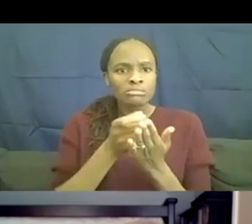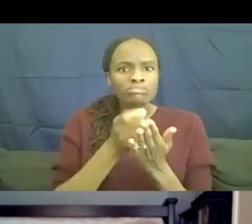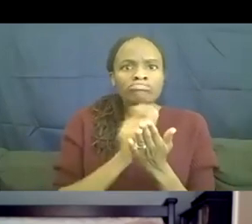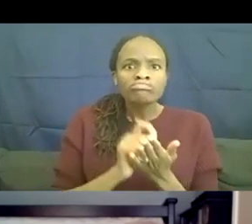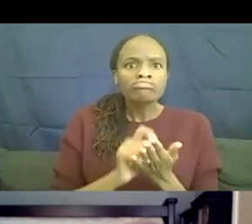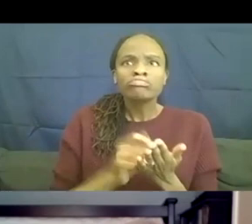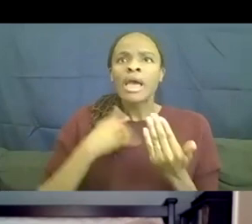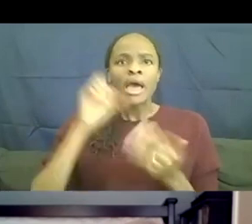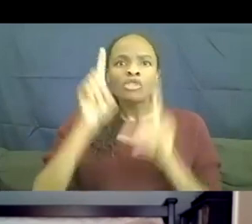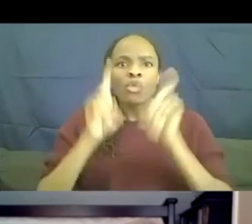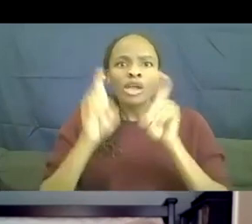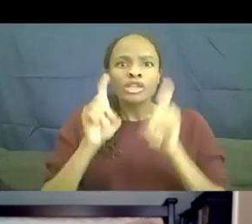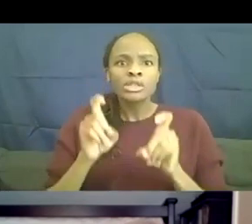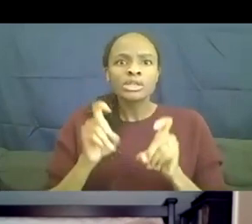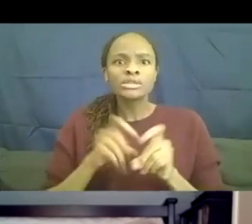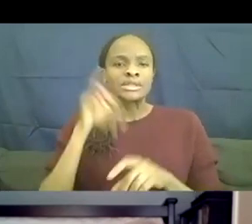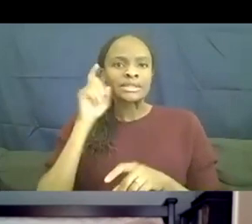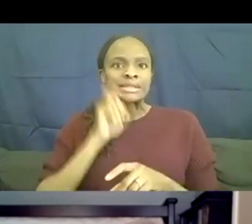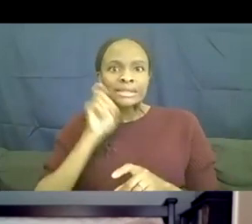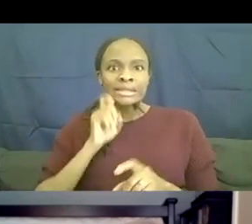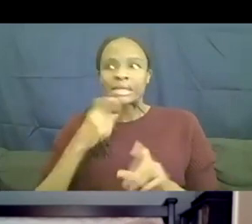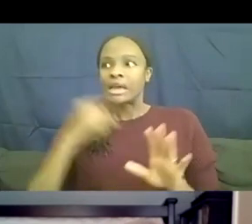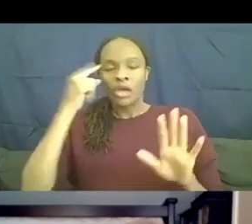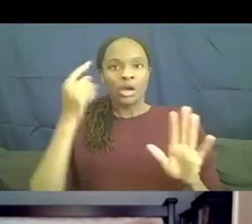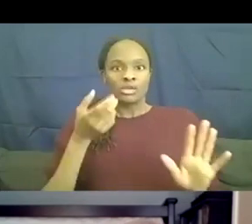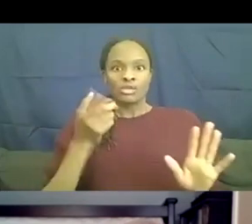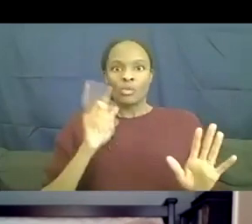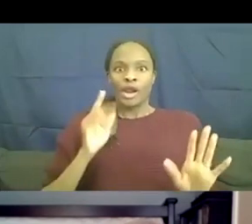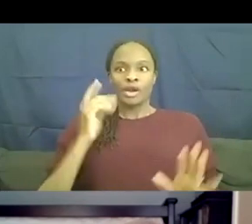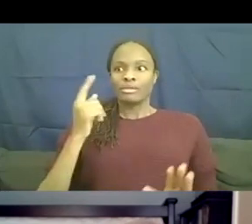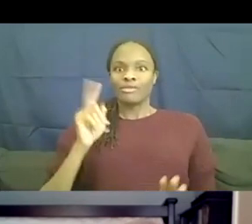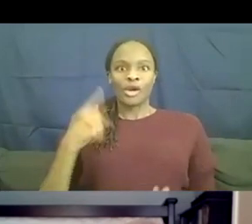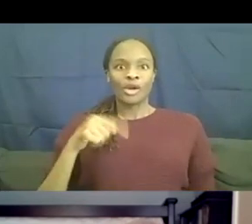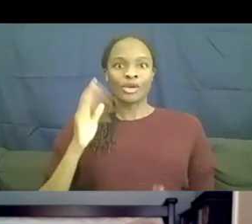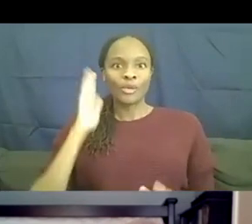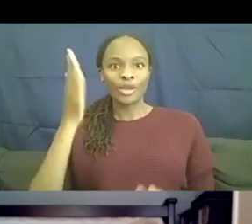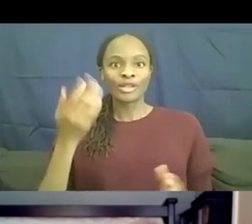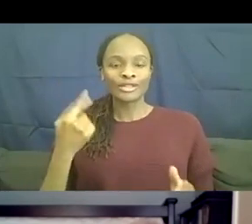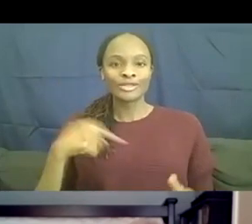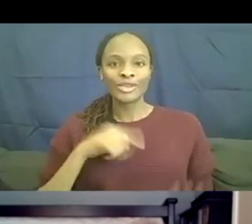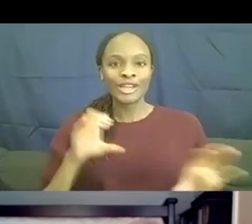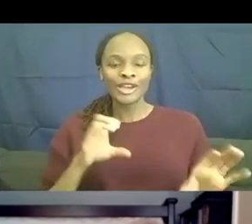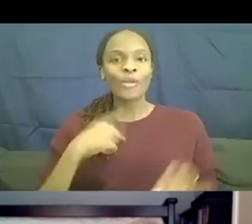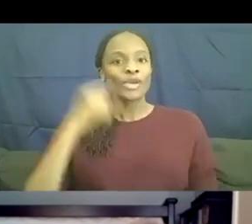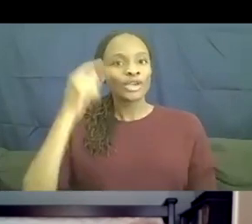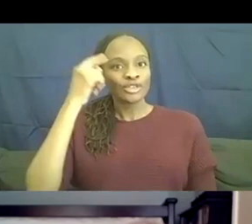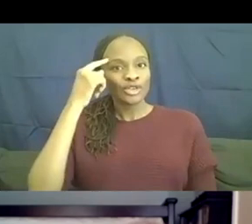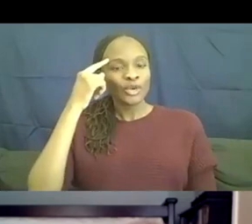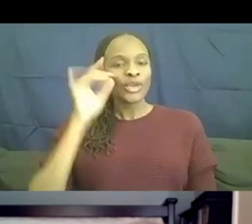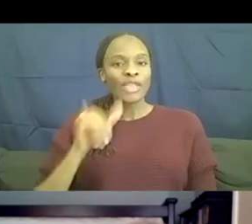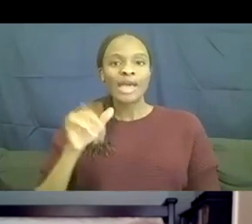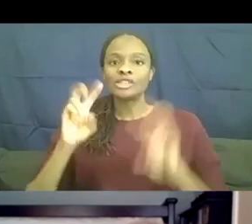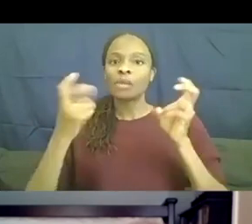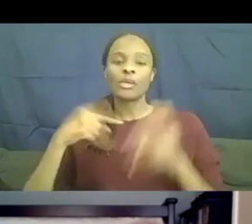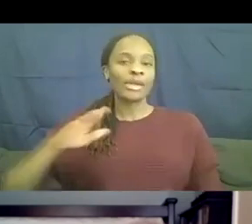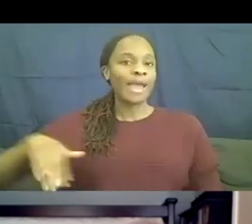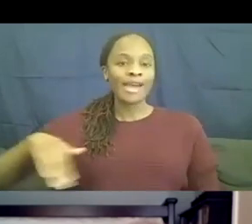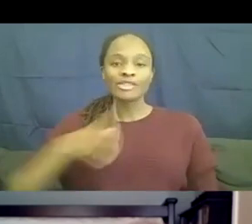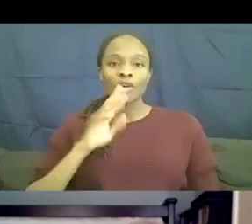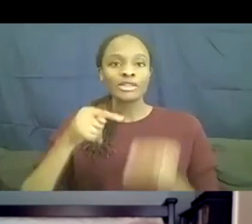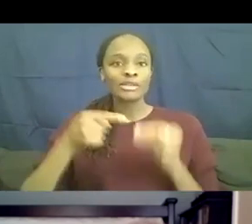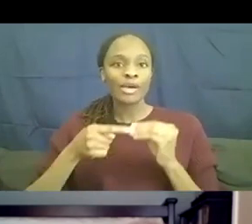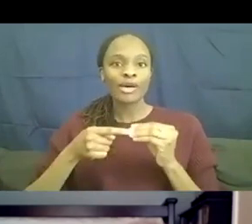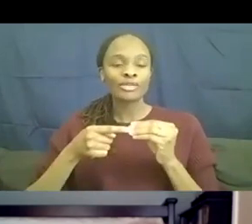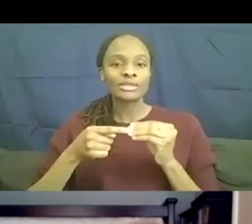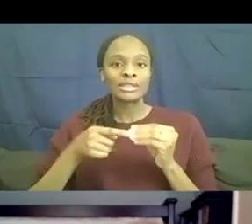hear them like, we're going to talk about sex. God only knows where this is going to go. Um, but, uh, so we knew it was a topic we hadn't covered in the previous seasons